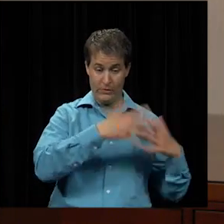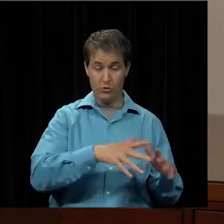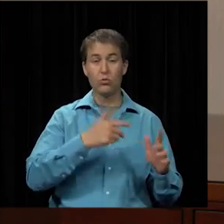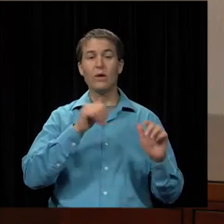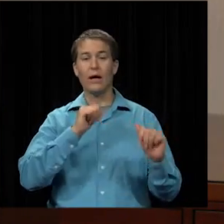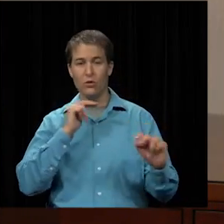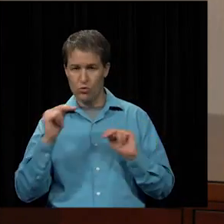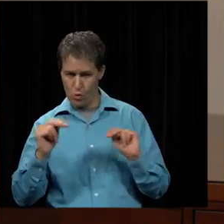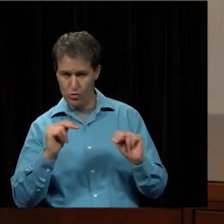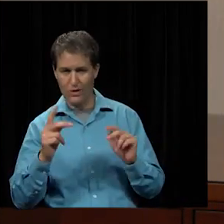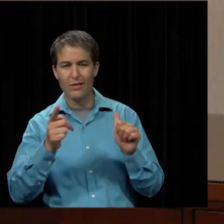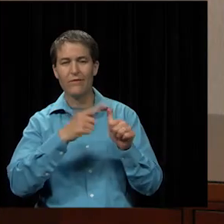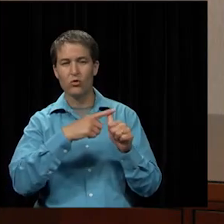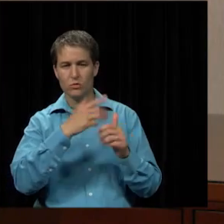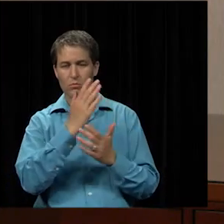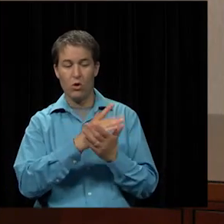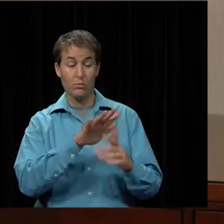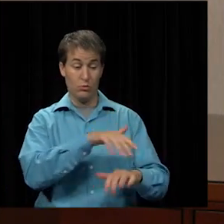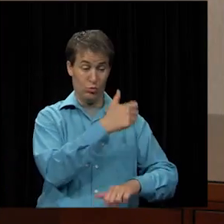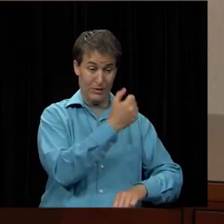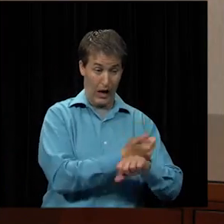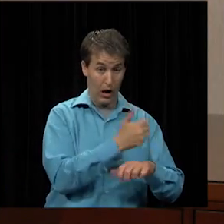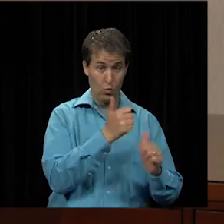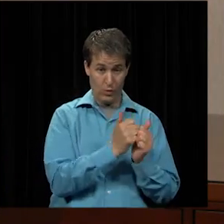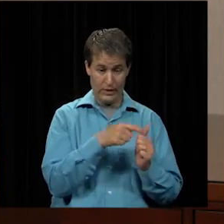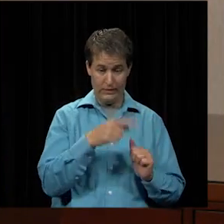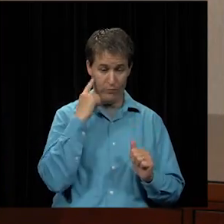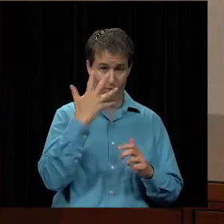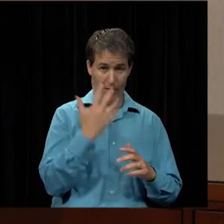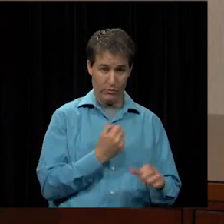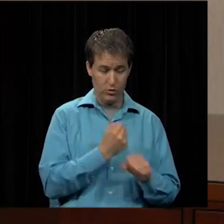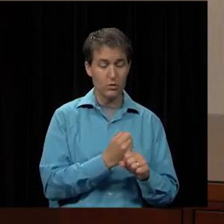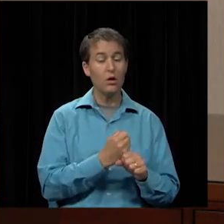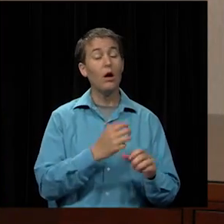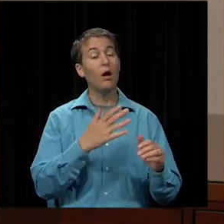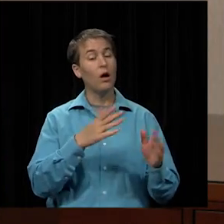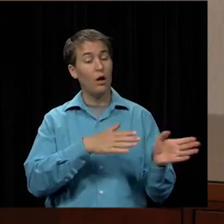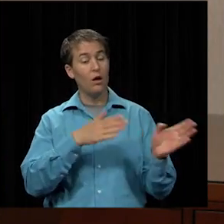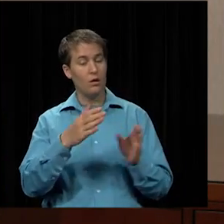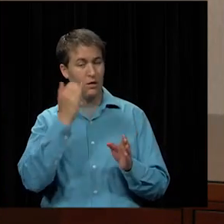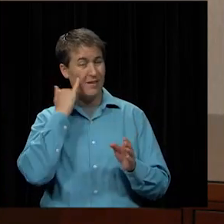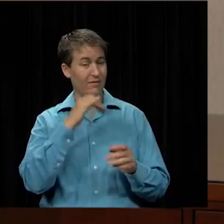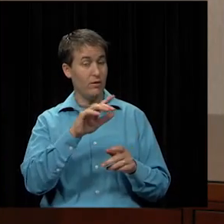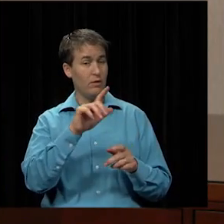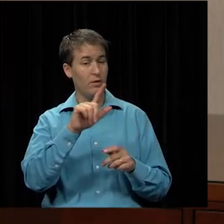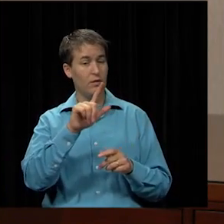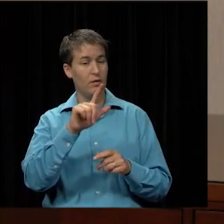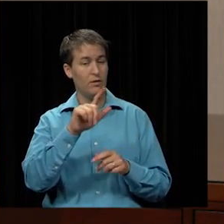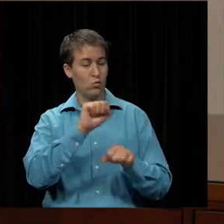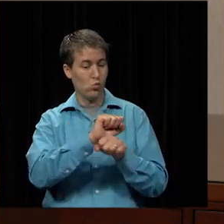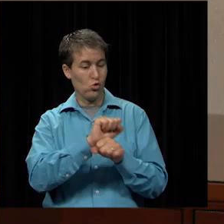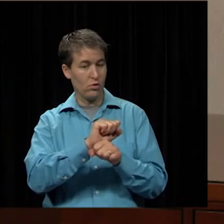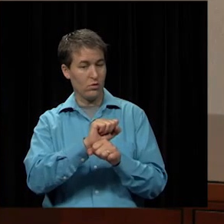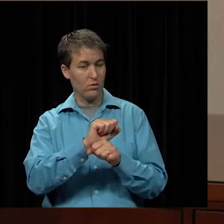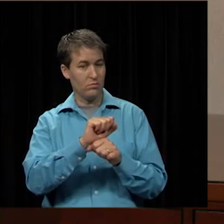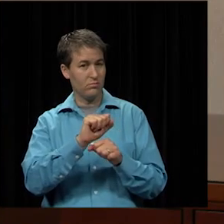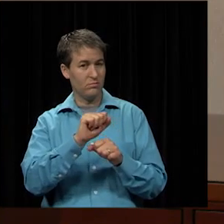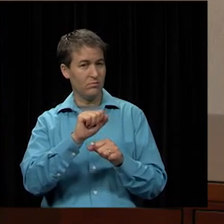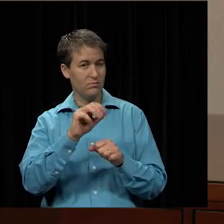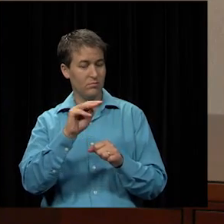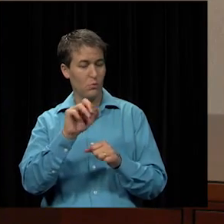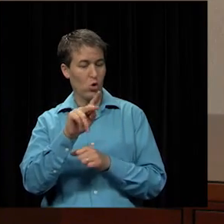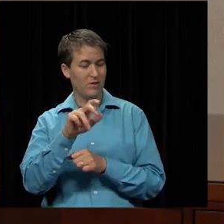that's the first step we lock in at these rates otherwise if the labor market were to get out of whack again